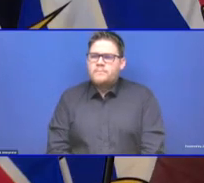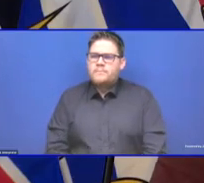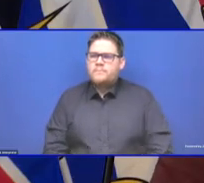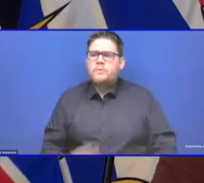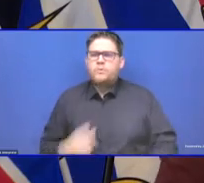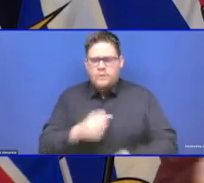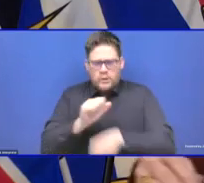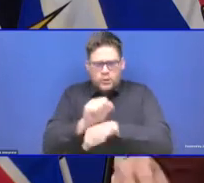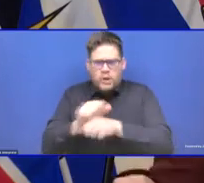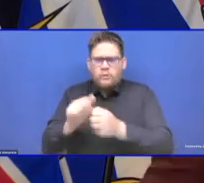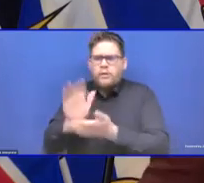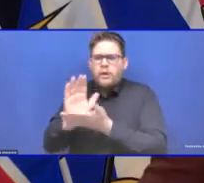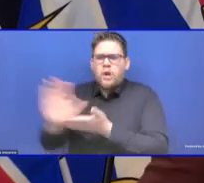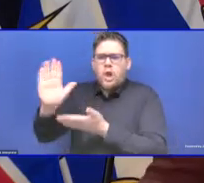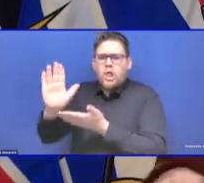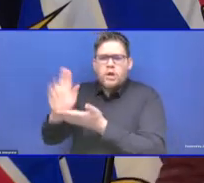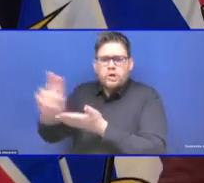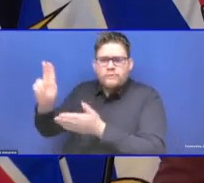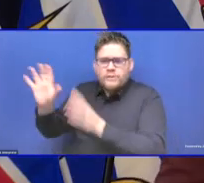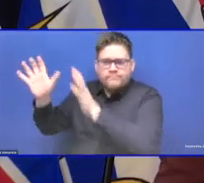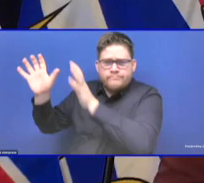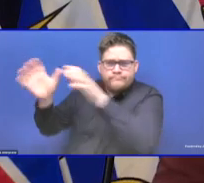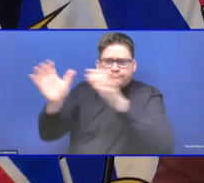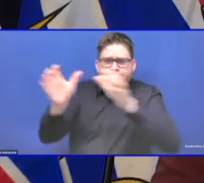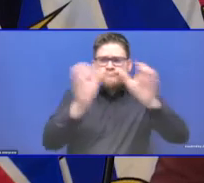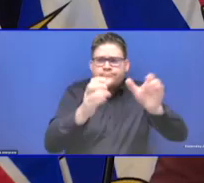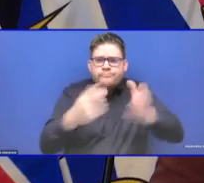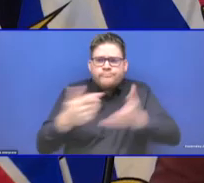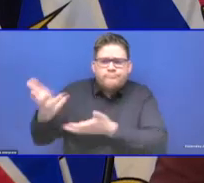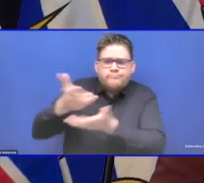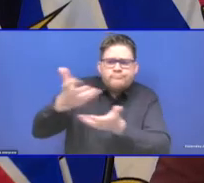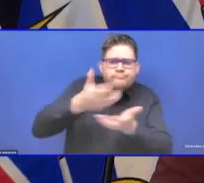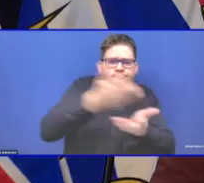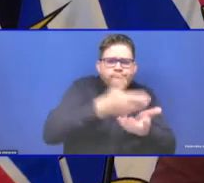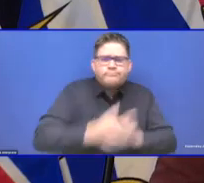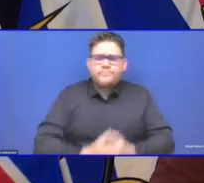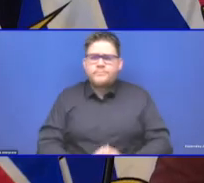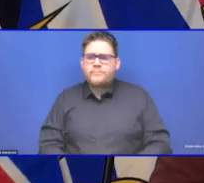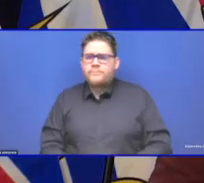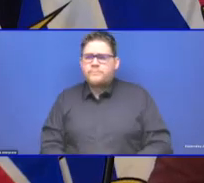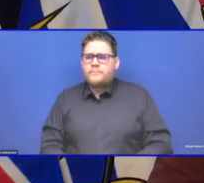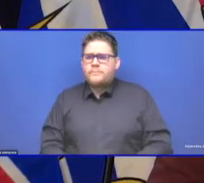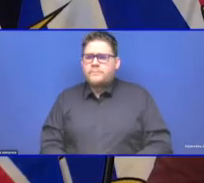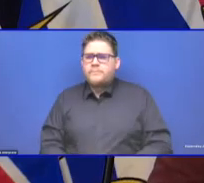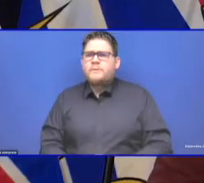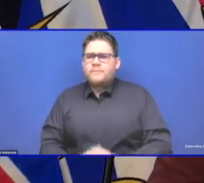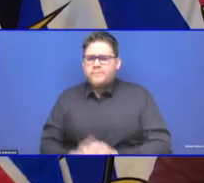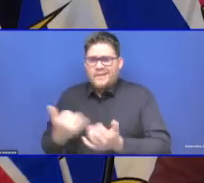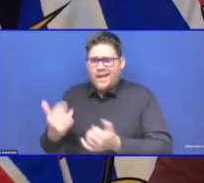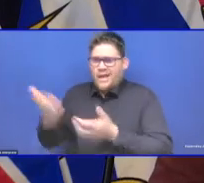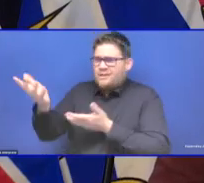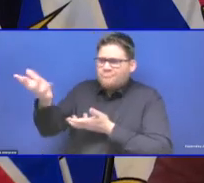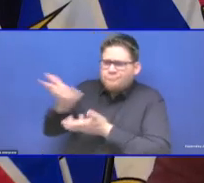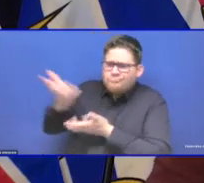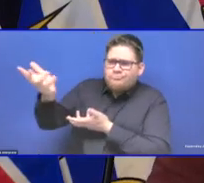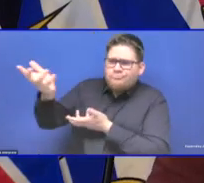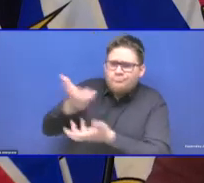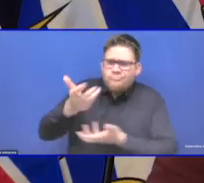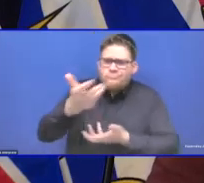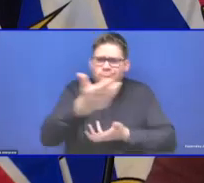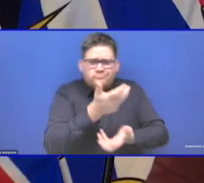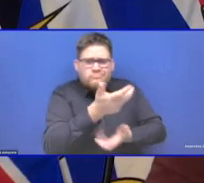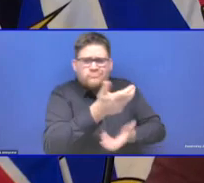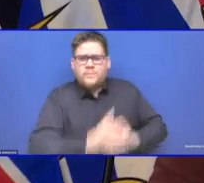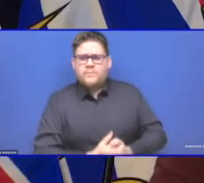And I think we have a very strong, committed healthcare workforce that are vaccinated because they know the value